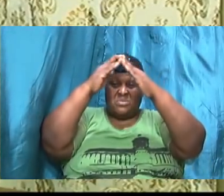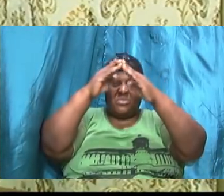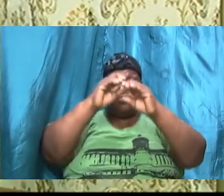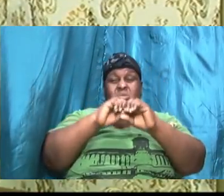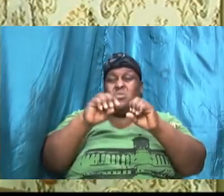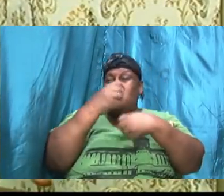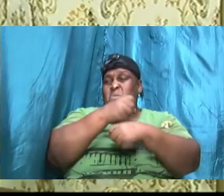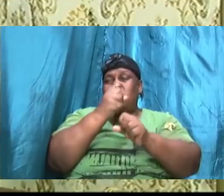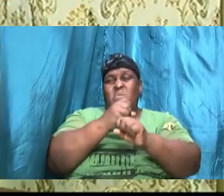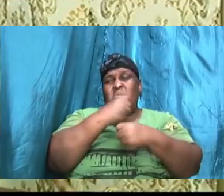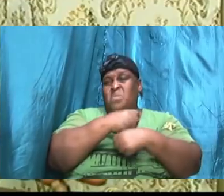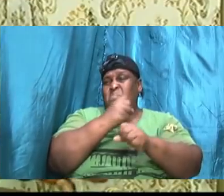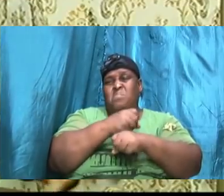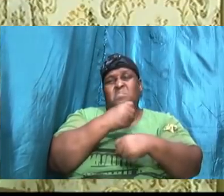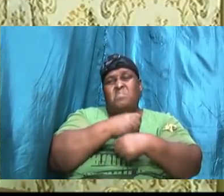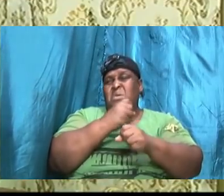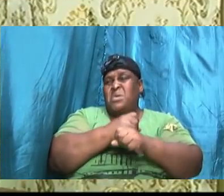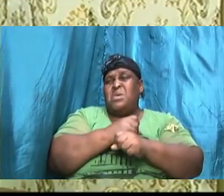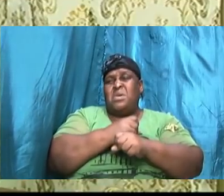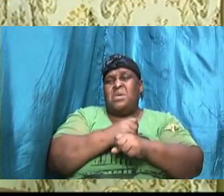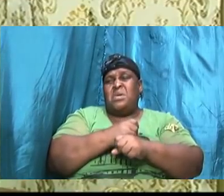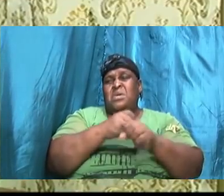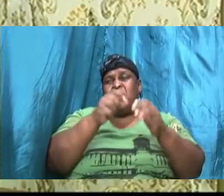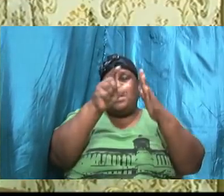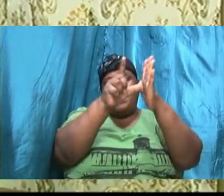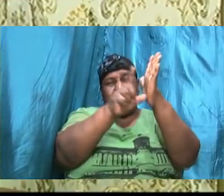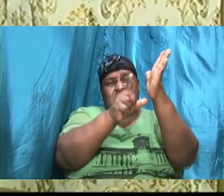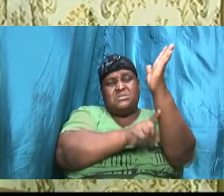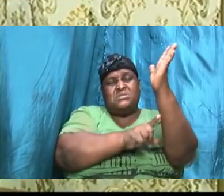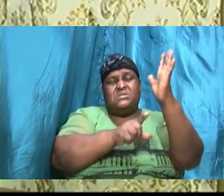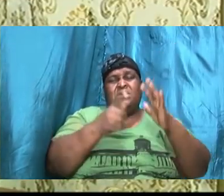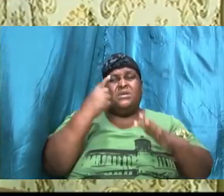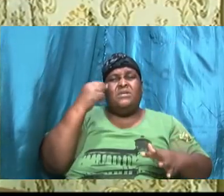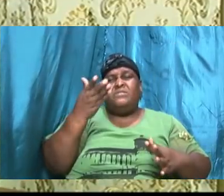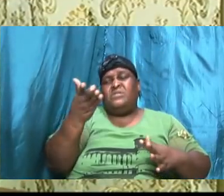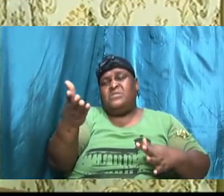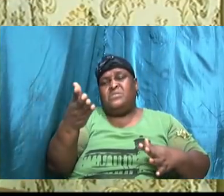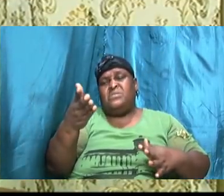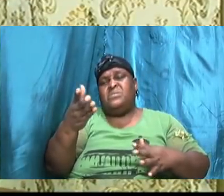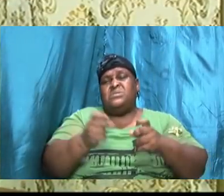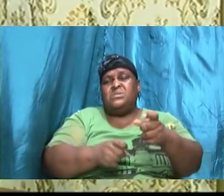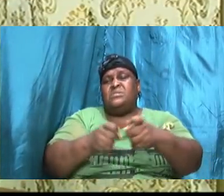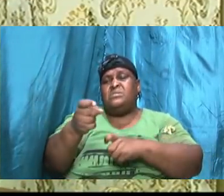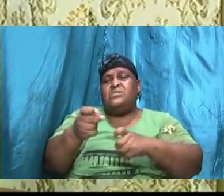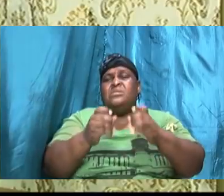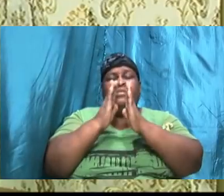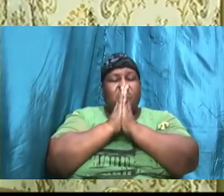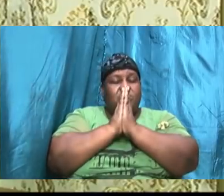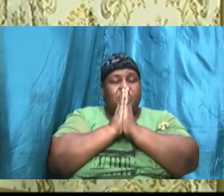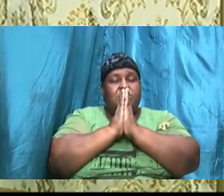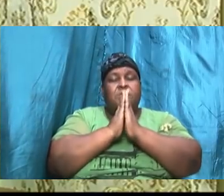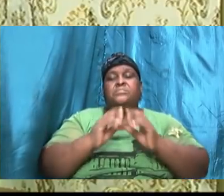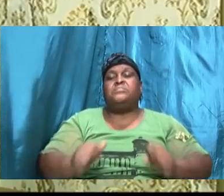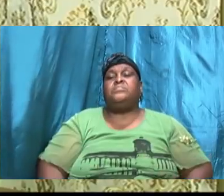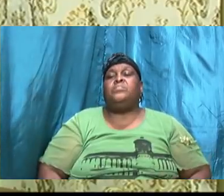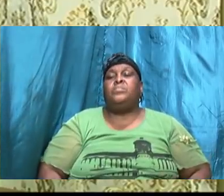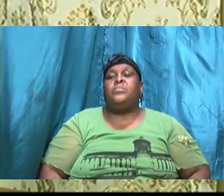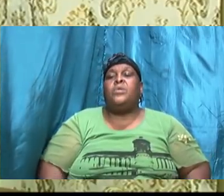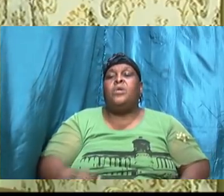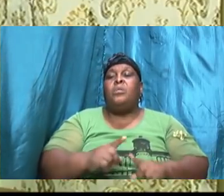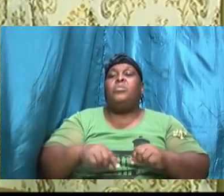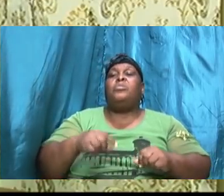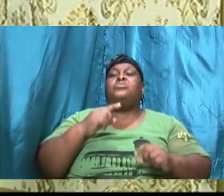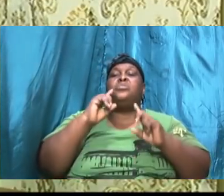to say, you should be in charge tonight for the prior session. but we go as